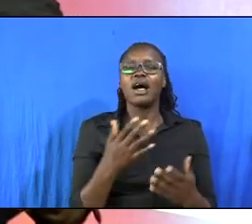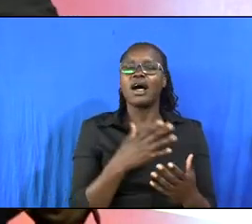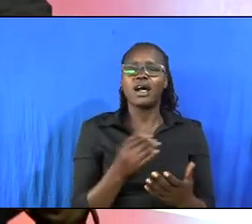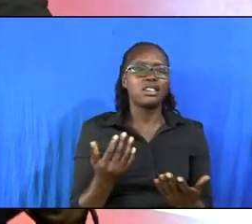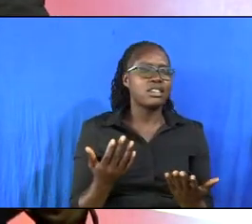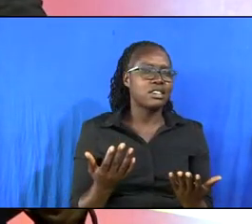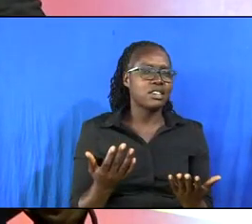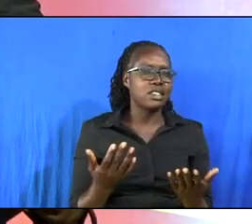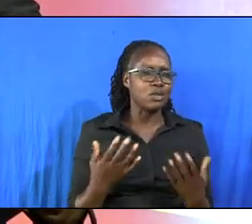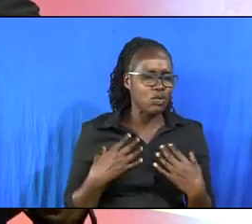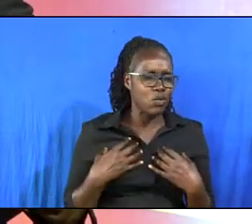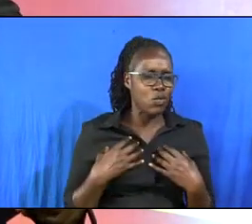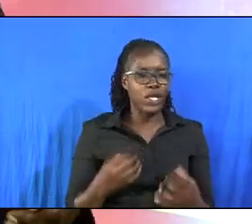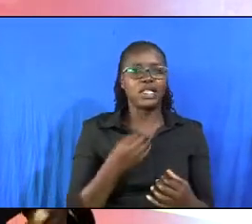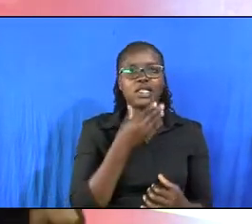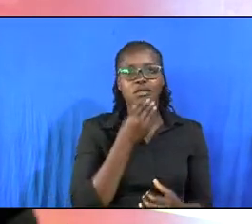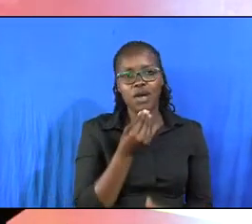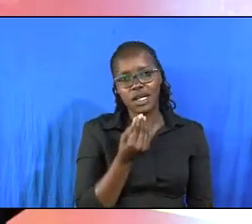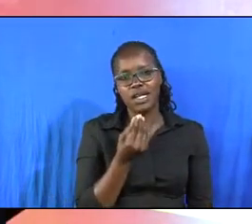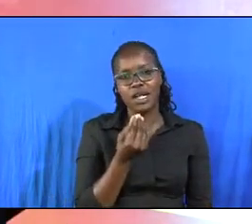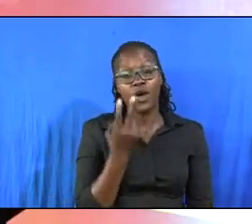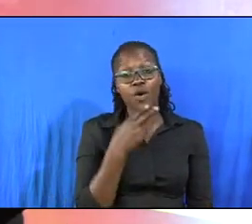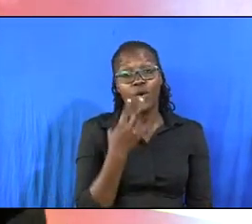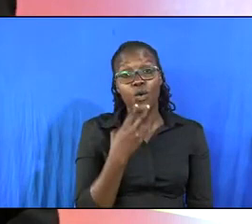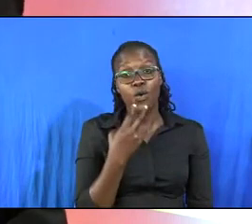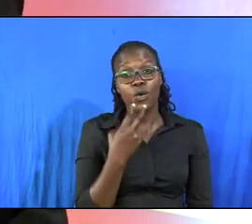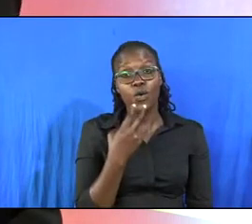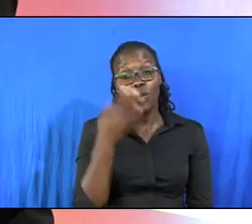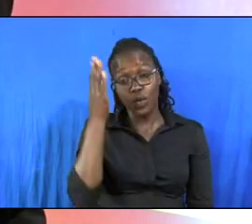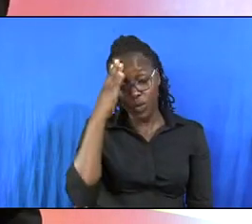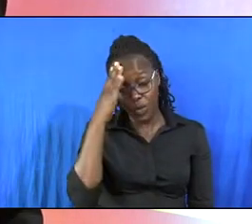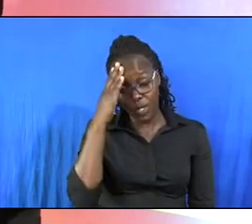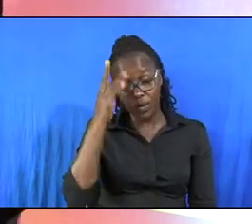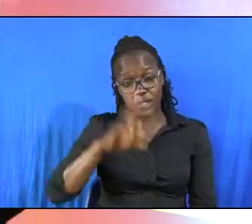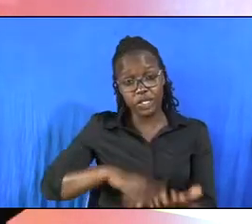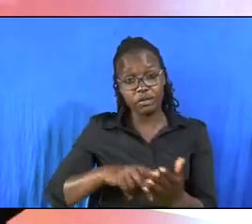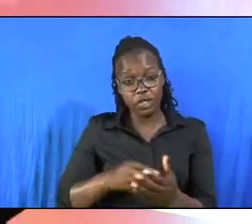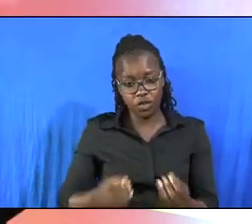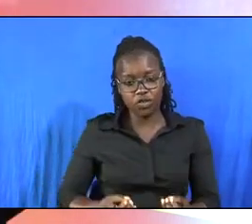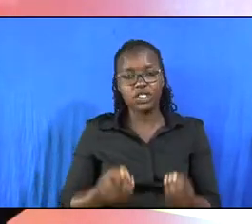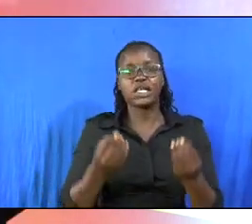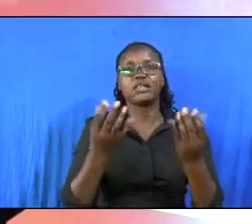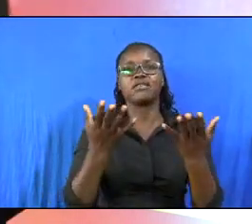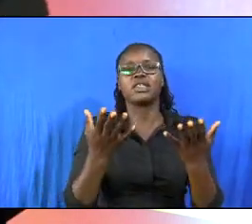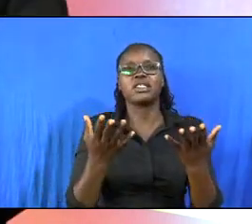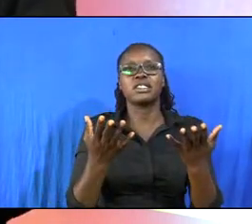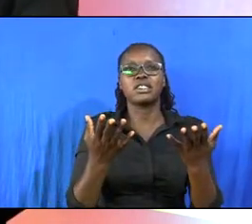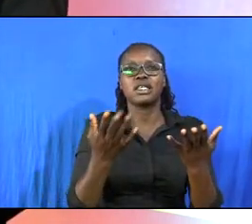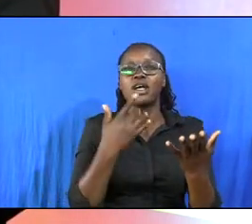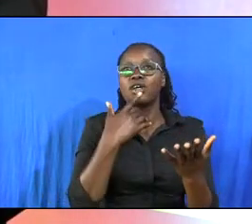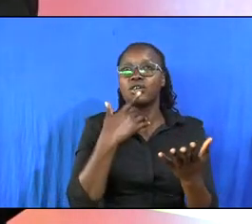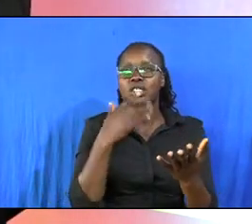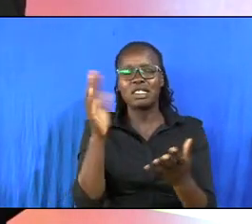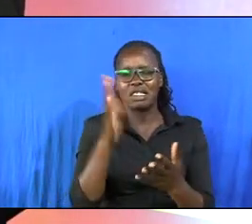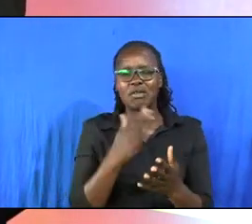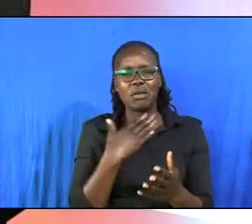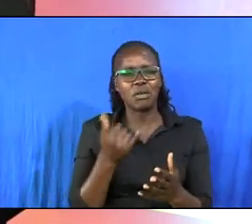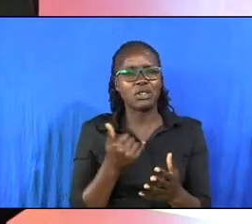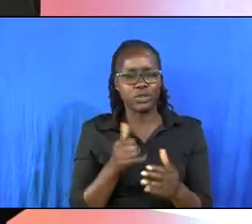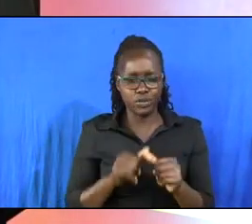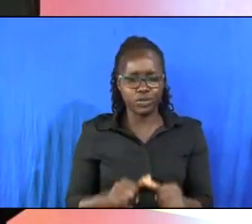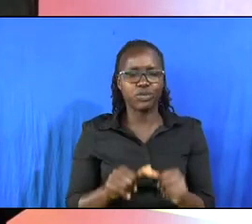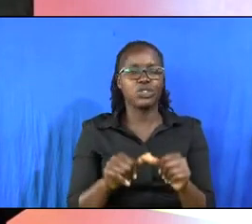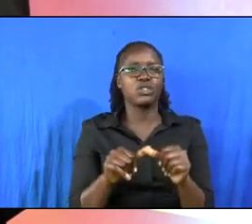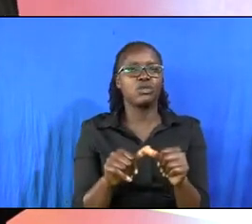he was a wealthy man who knew the meaning of sacrifice he no longer wanted to